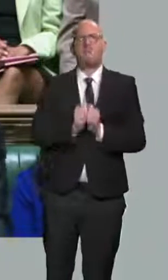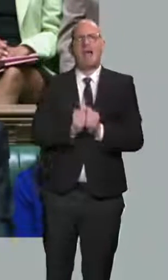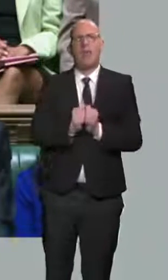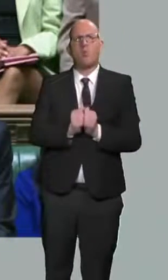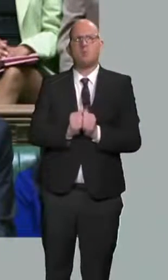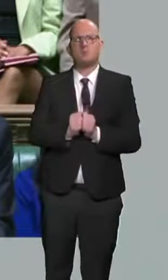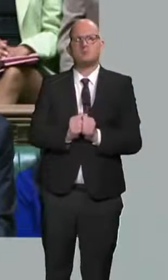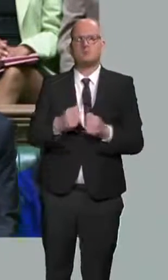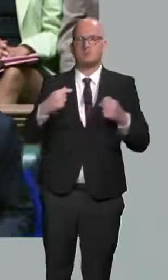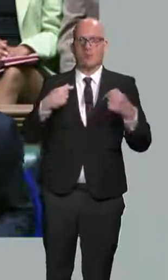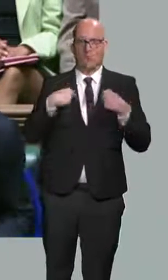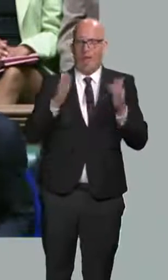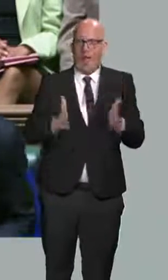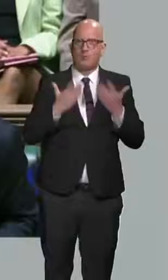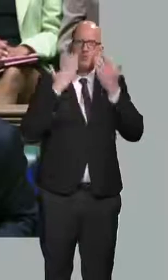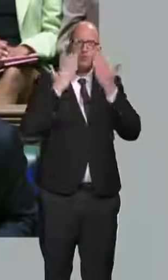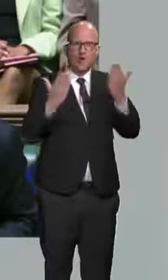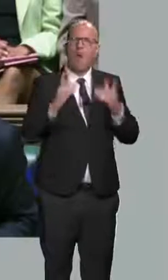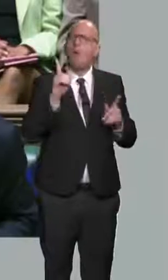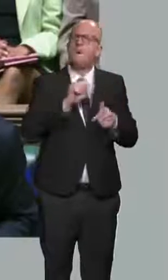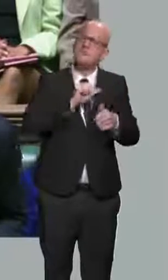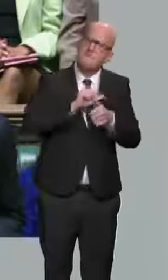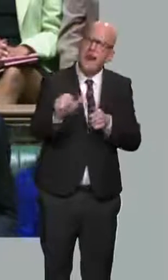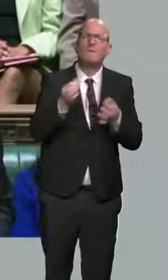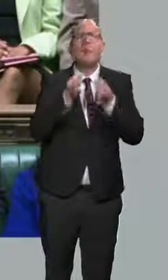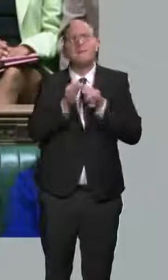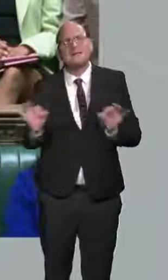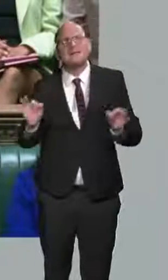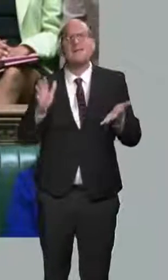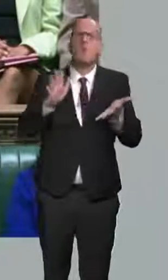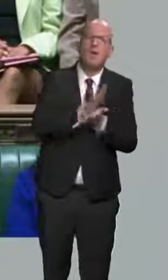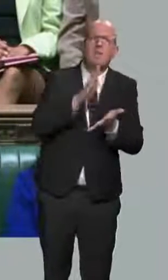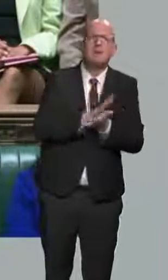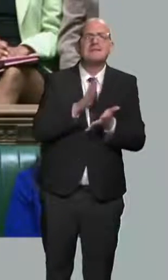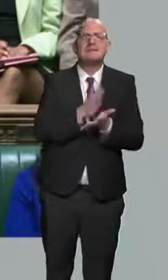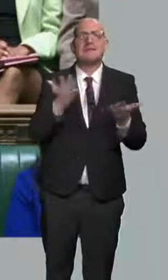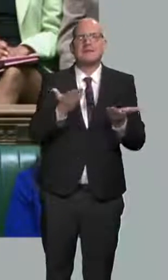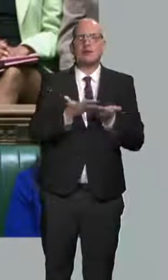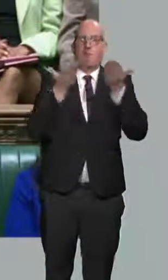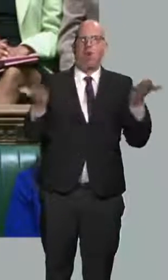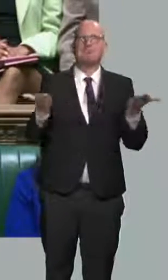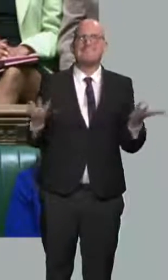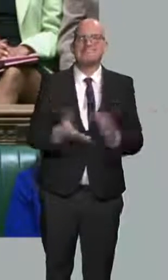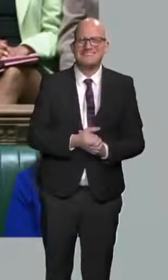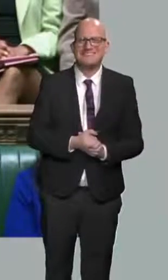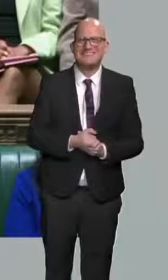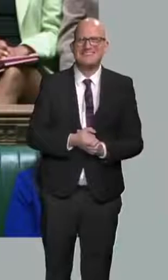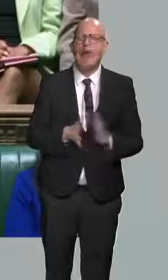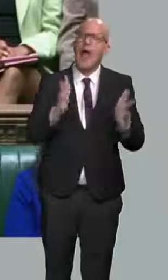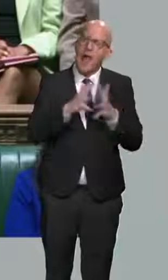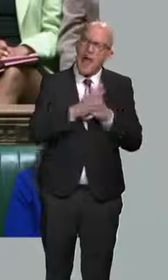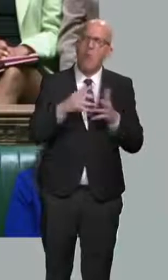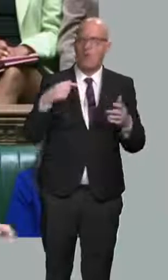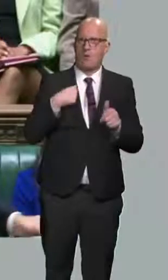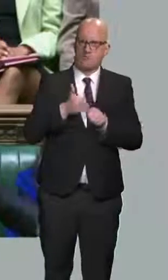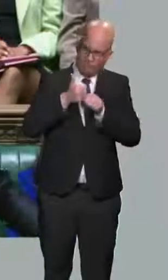freedom and democracy remain the best route to peace, prosperity and happiness. We will do so by strengthening our